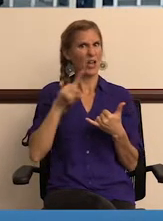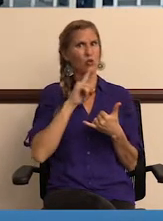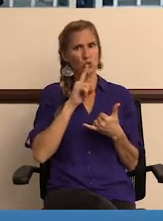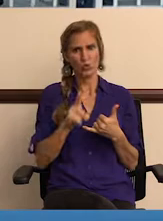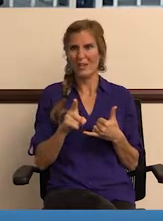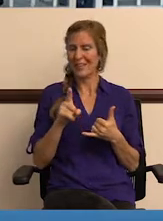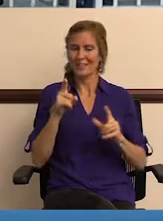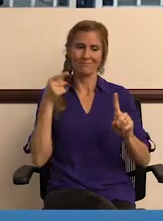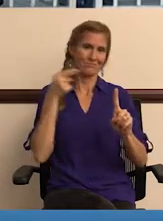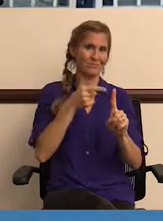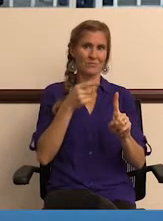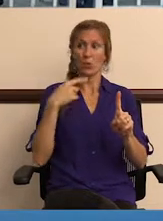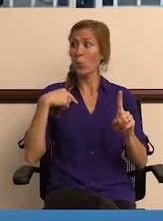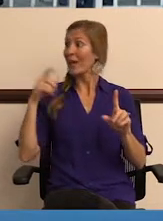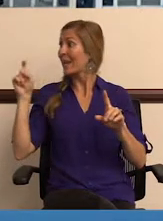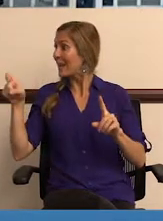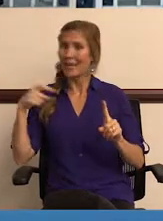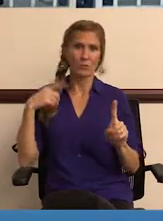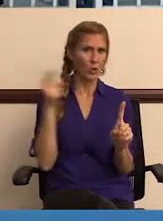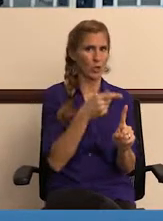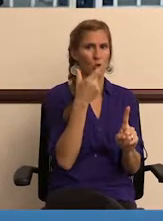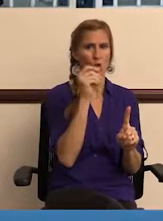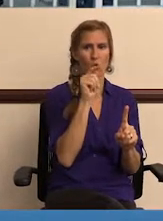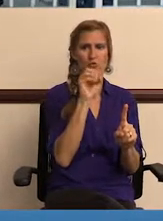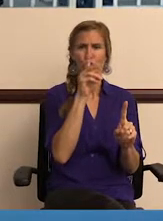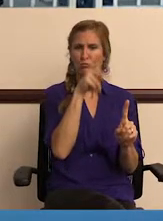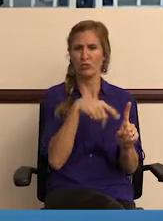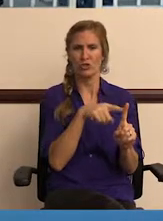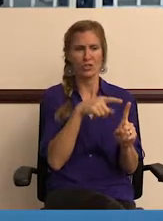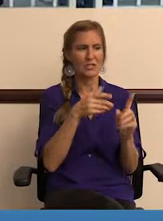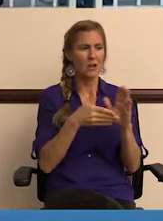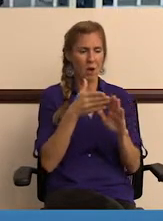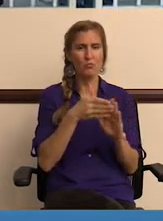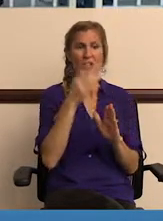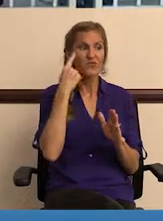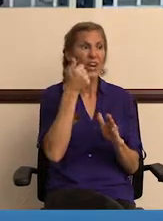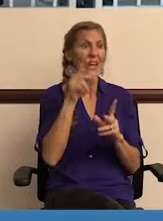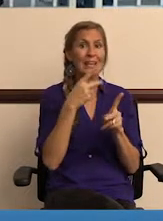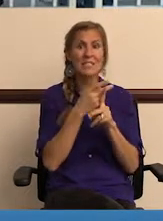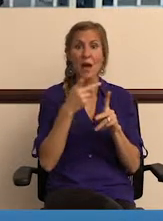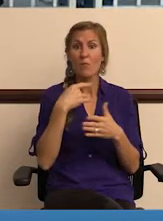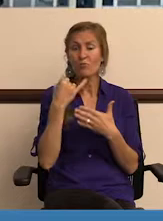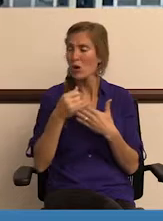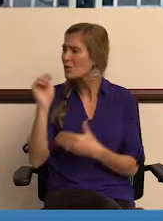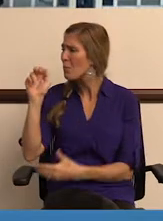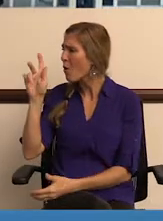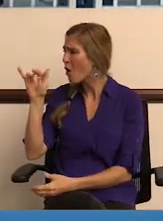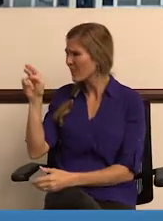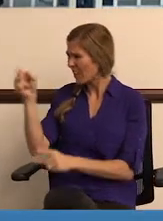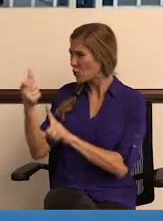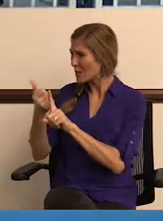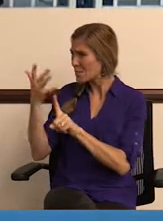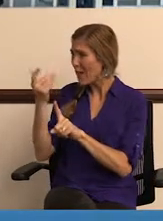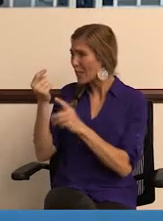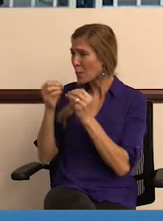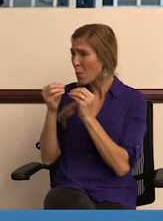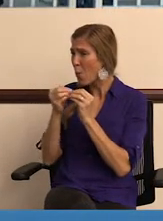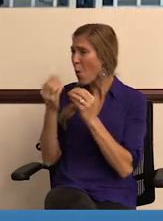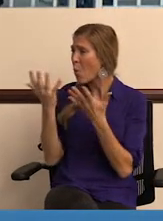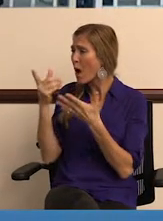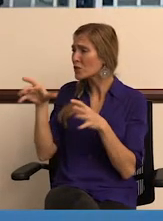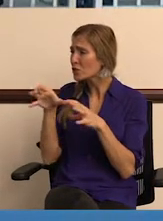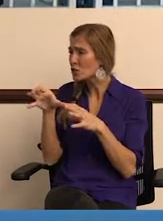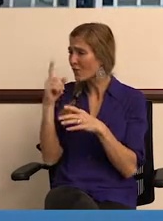and now they are really the go-to operations within our city for any kind of project. Marvin, can you kind of expand upon